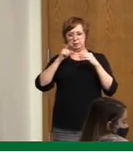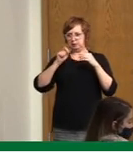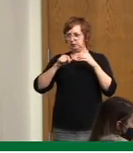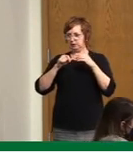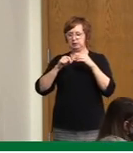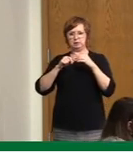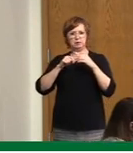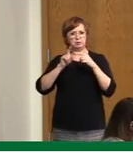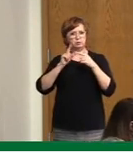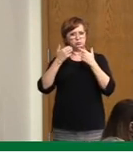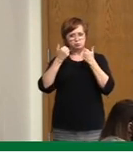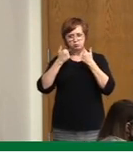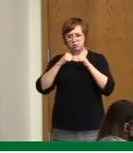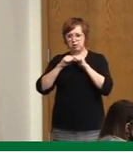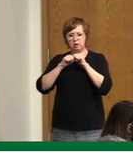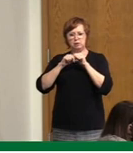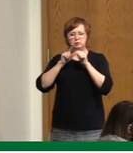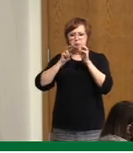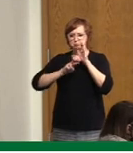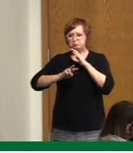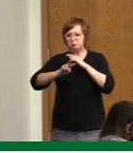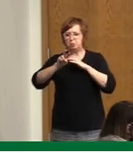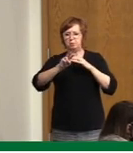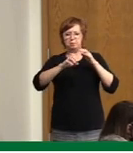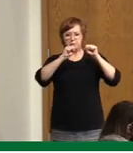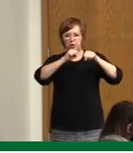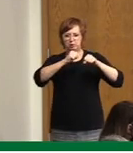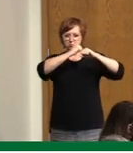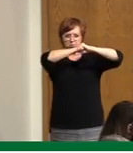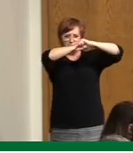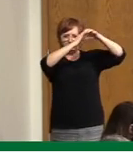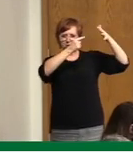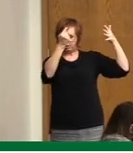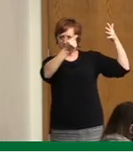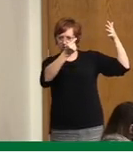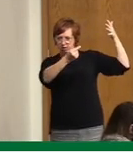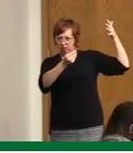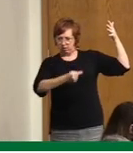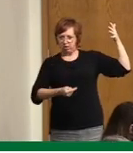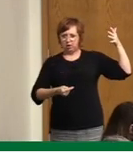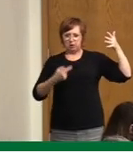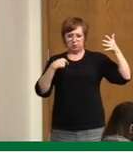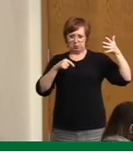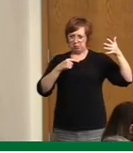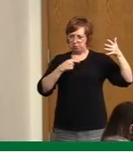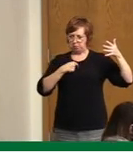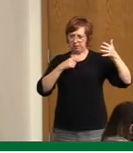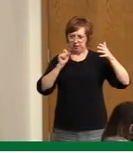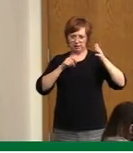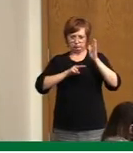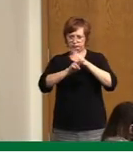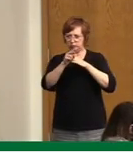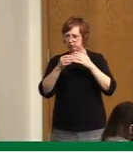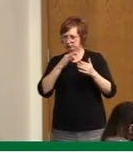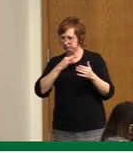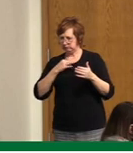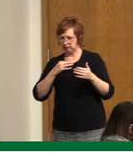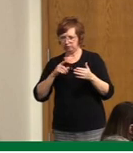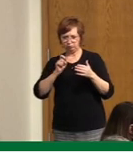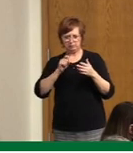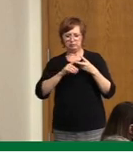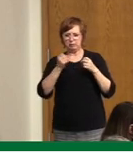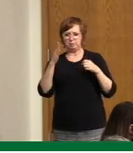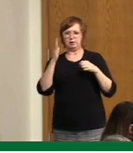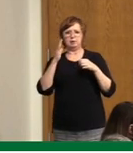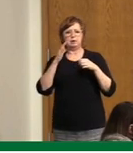best policy decisions based on public health information but also, you know, keeping children in school as much as possible. And,